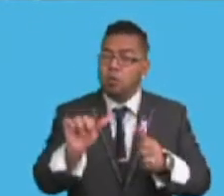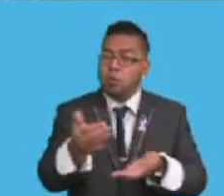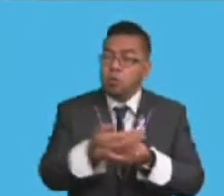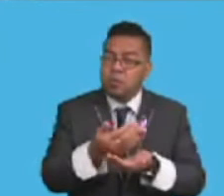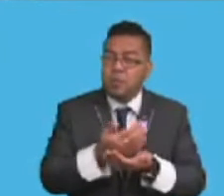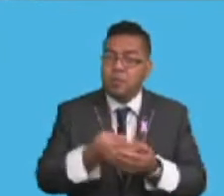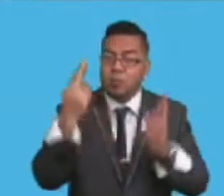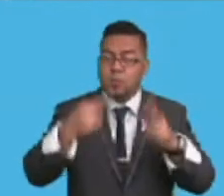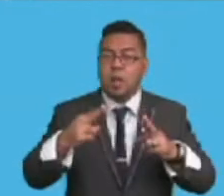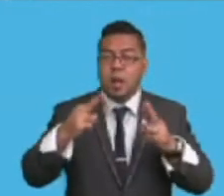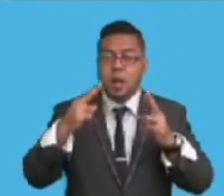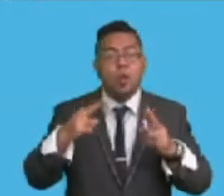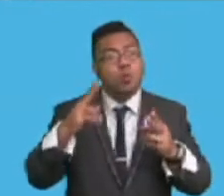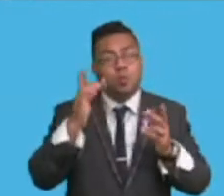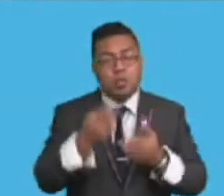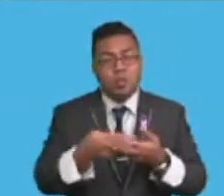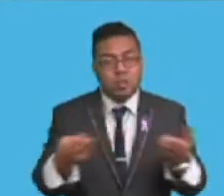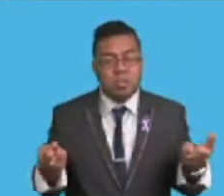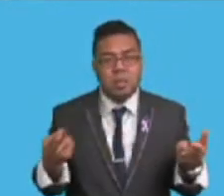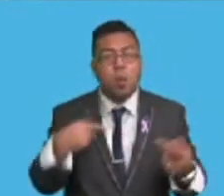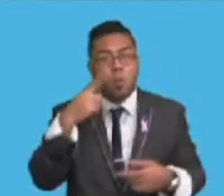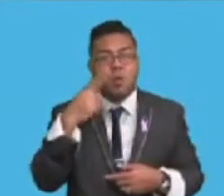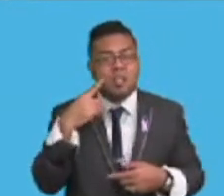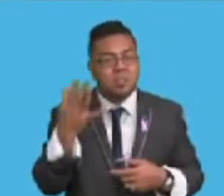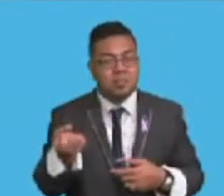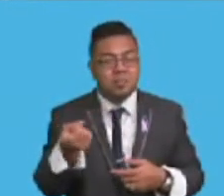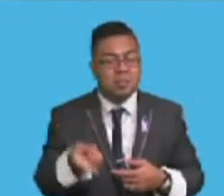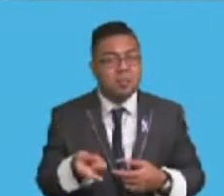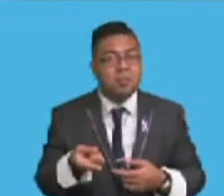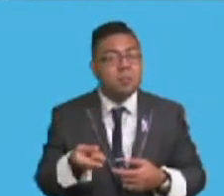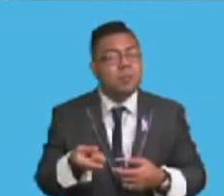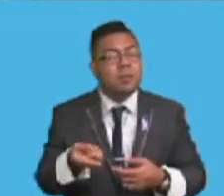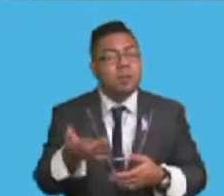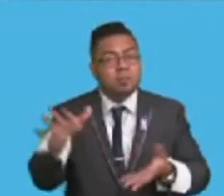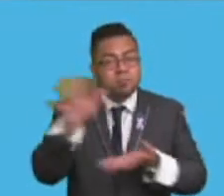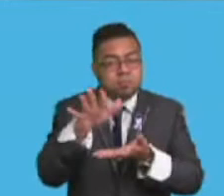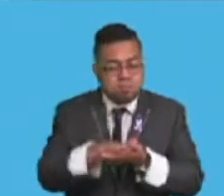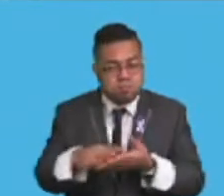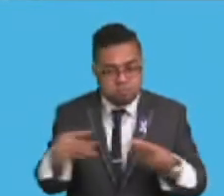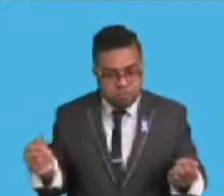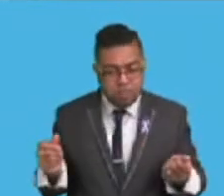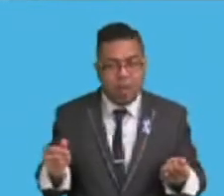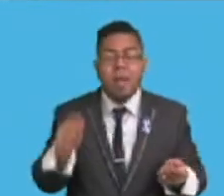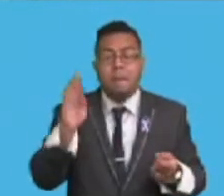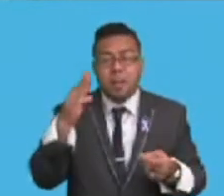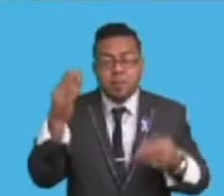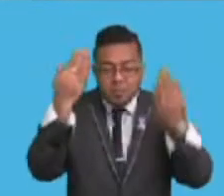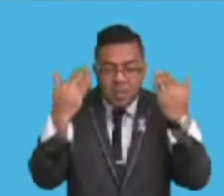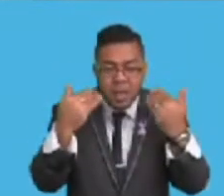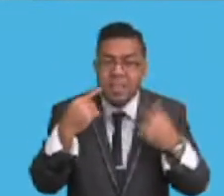increased due to rapid population growth, watershed destruction and land degradation. Madam Speaker, they say